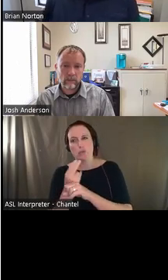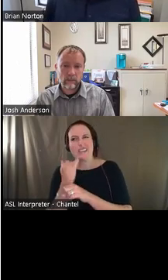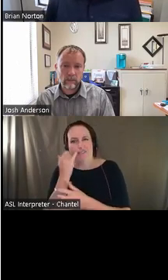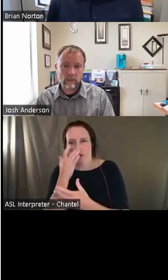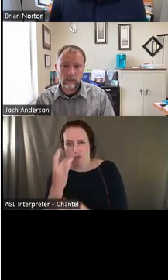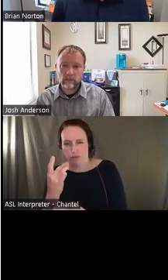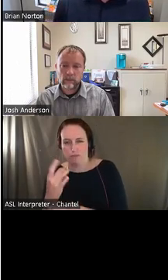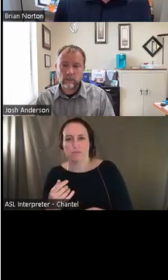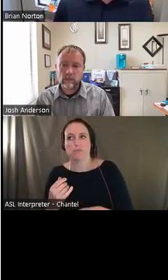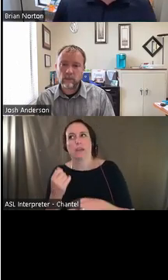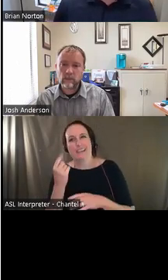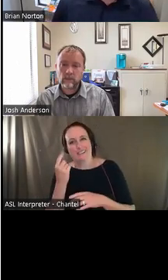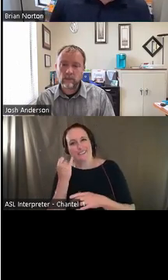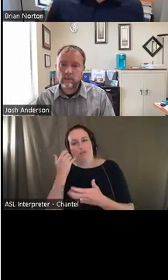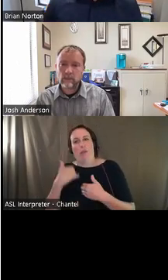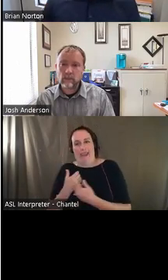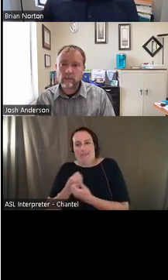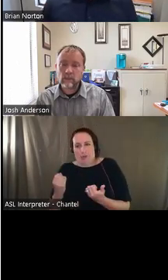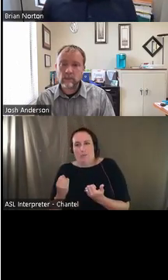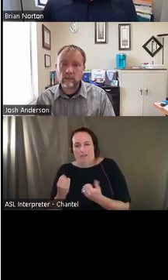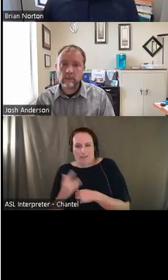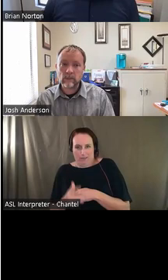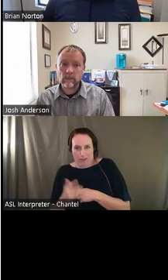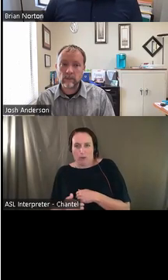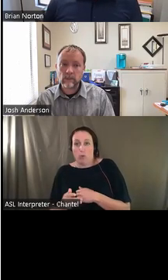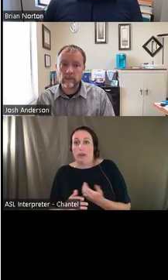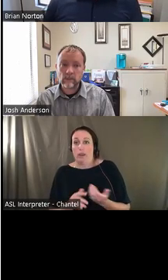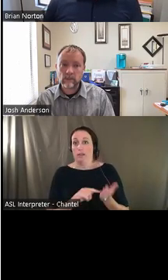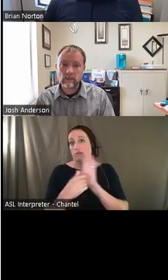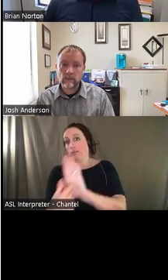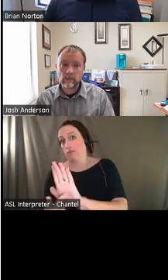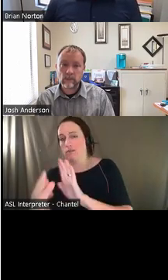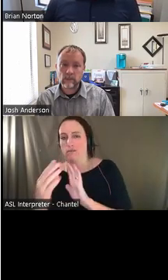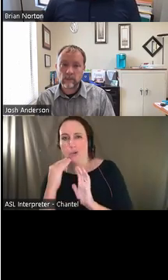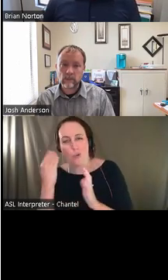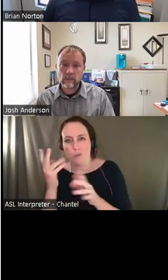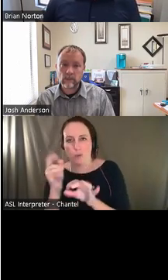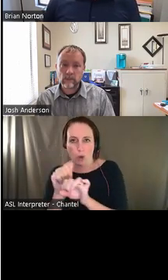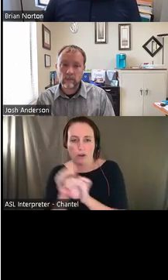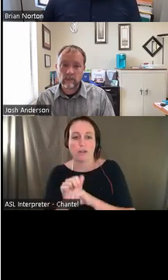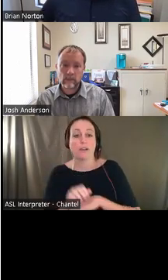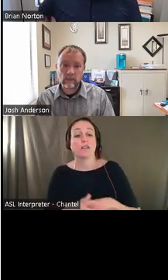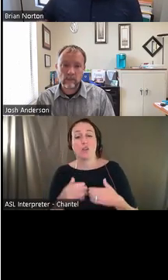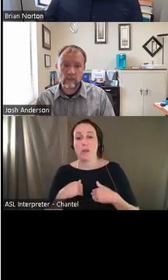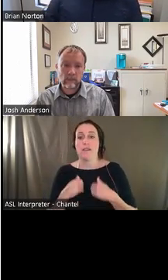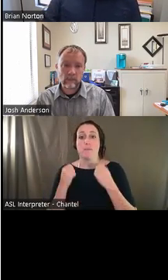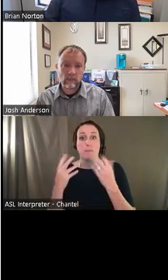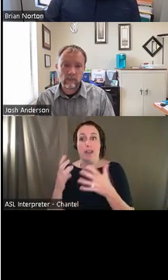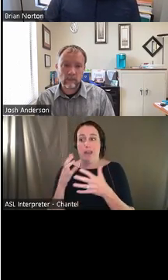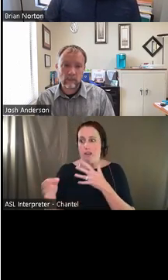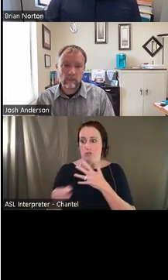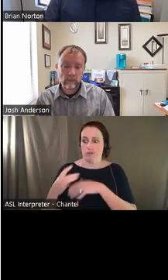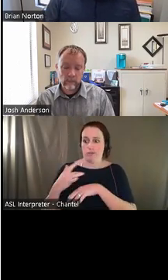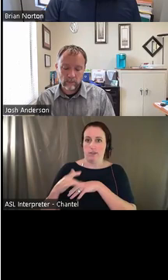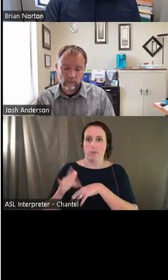of our loan library. Um, and so we have a vast assistive technology loan library here. Um, and so